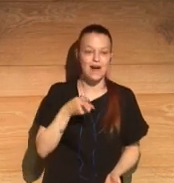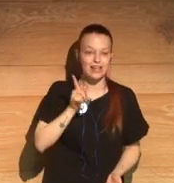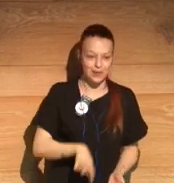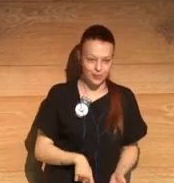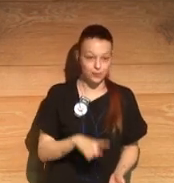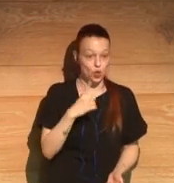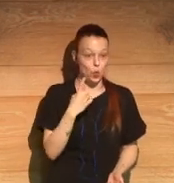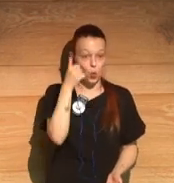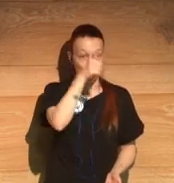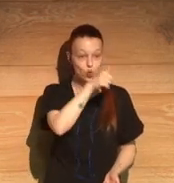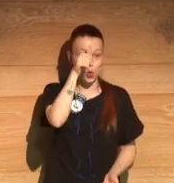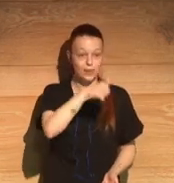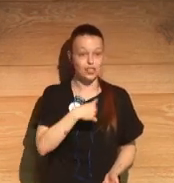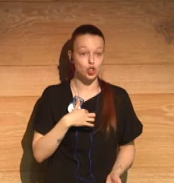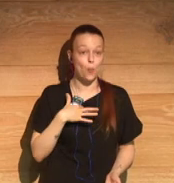I'm also loved.